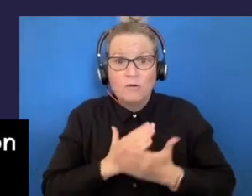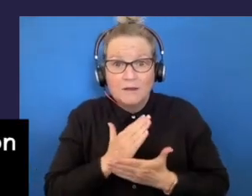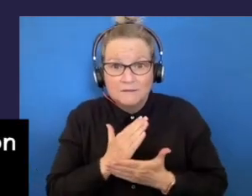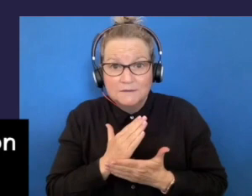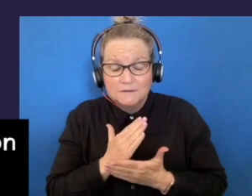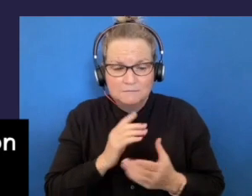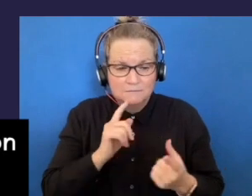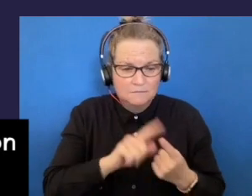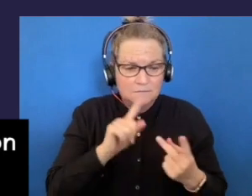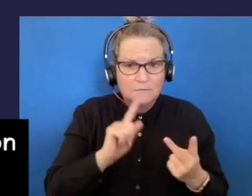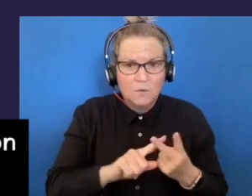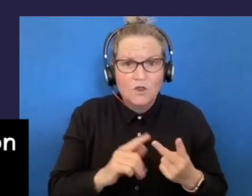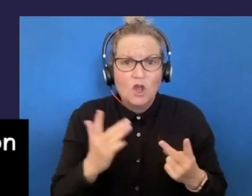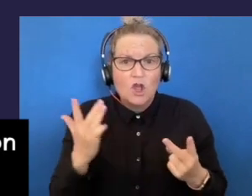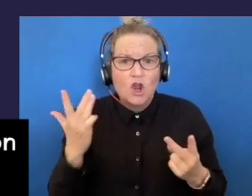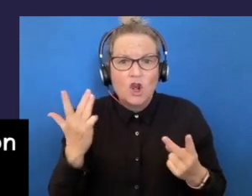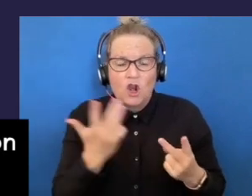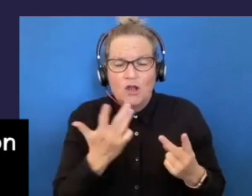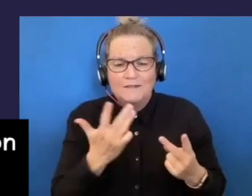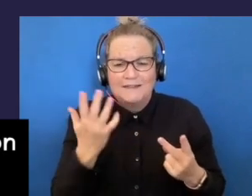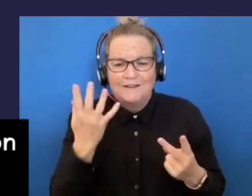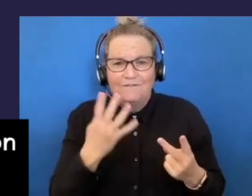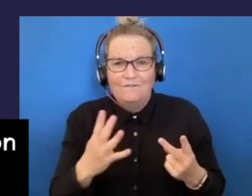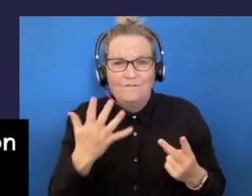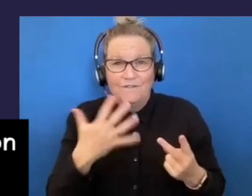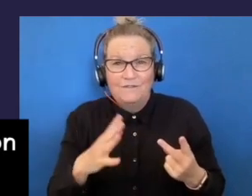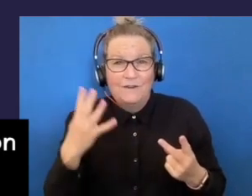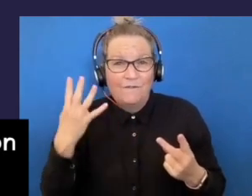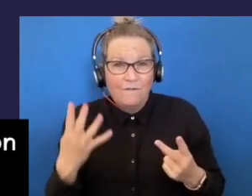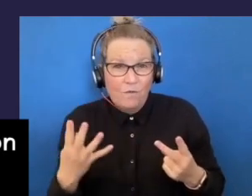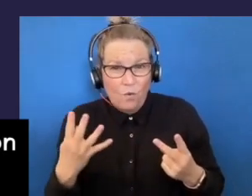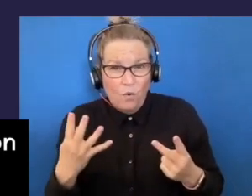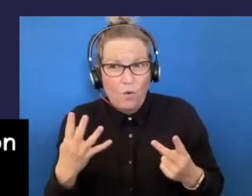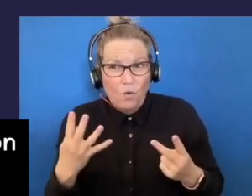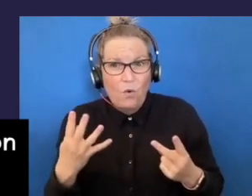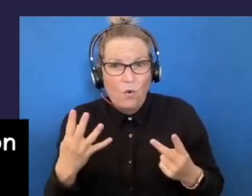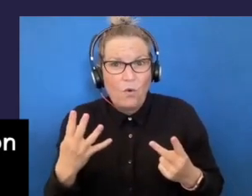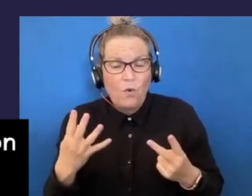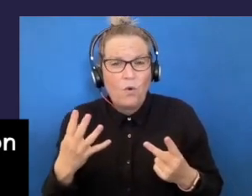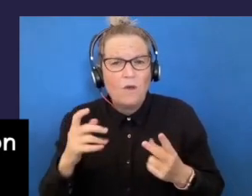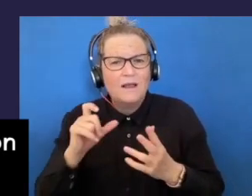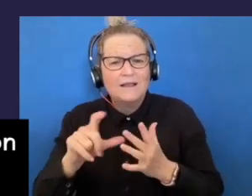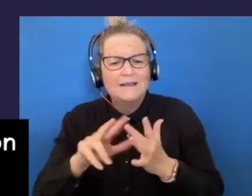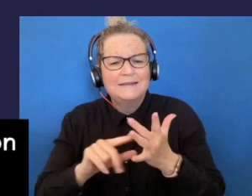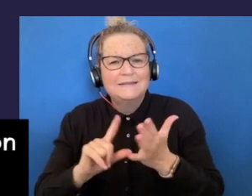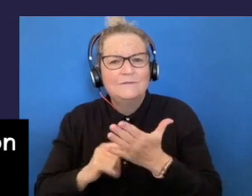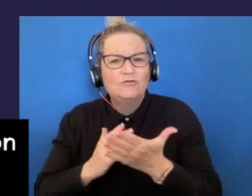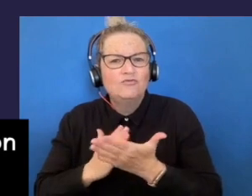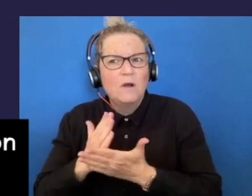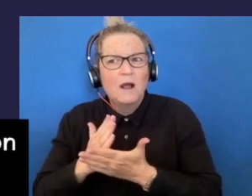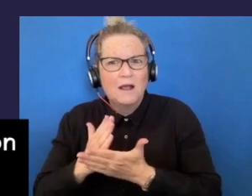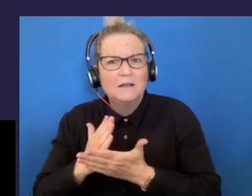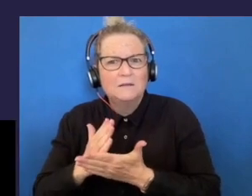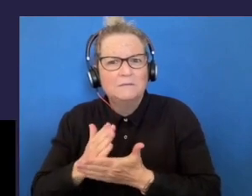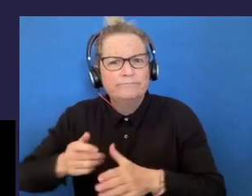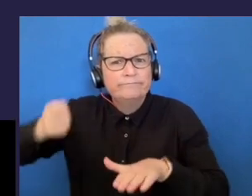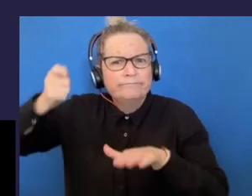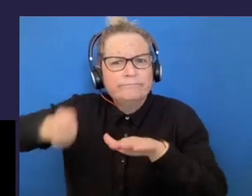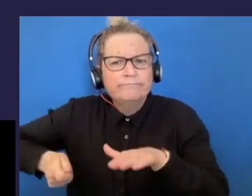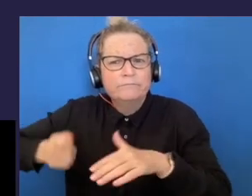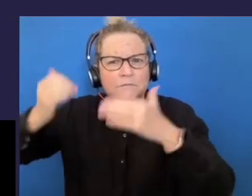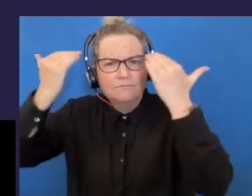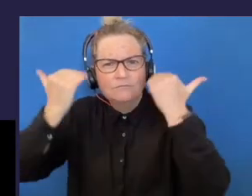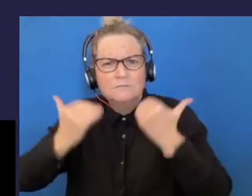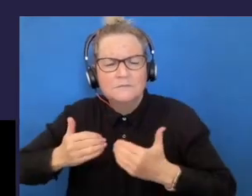with the 1954 high profile Brown versus Board of Education civil rights ruling in the US that determined separate